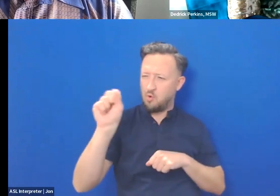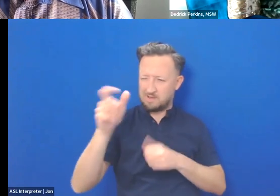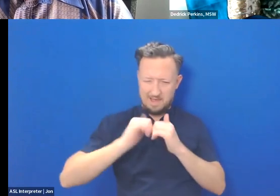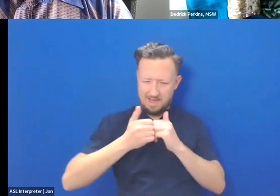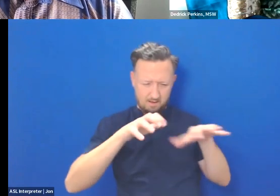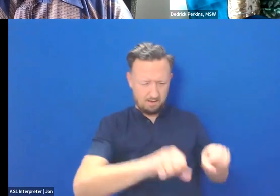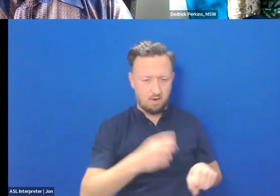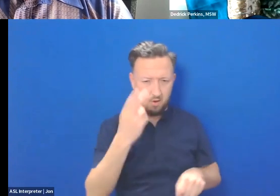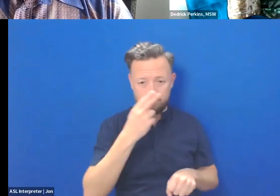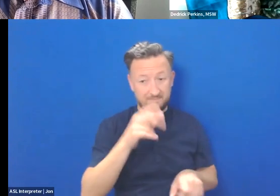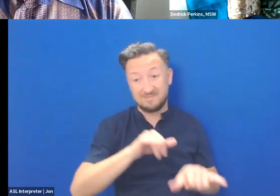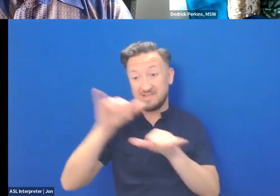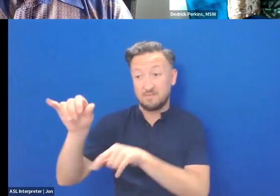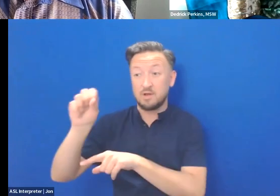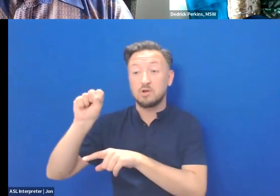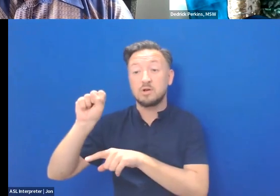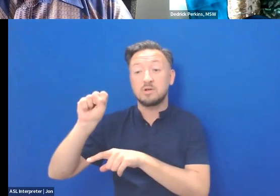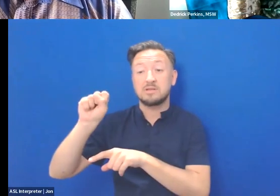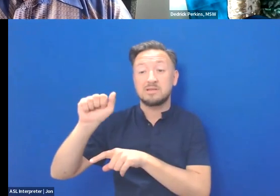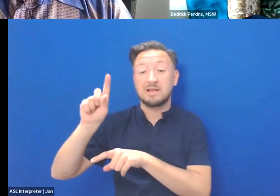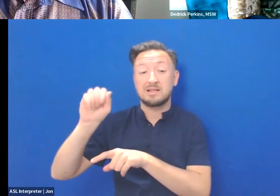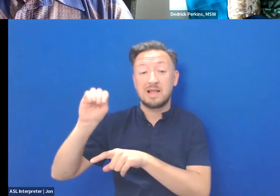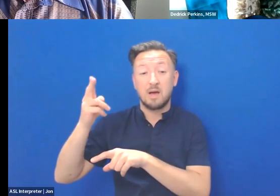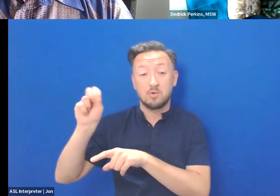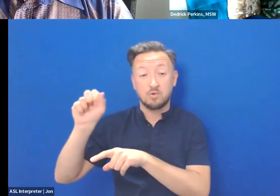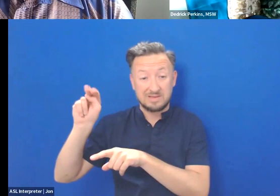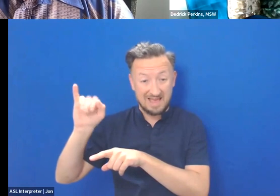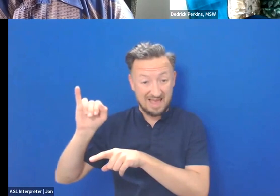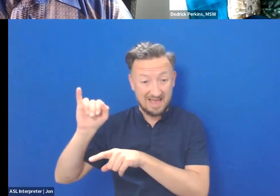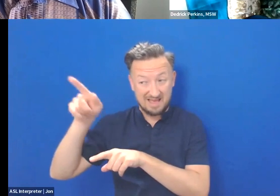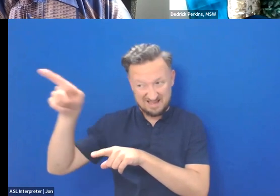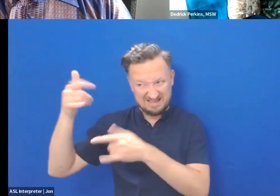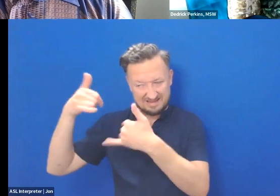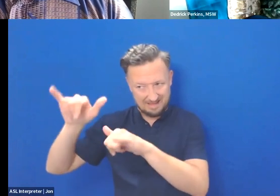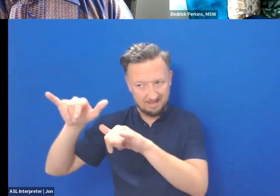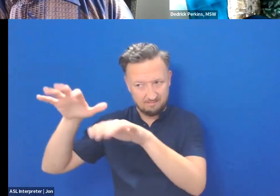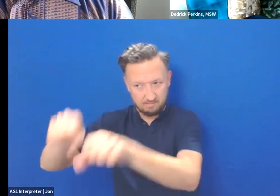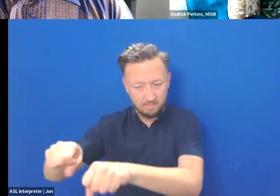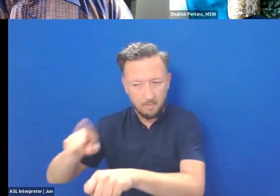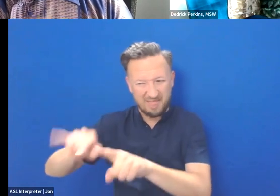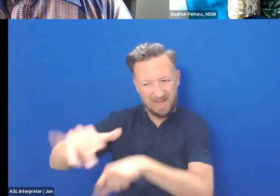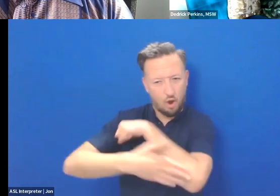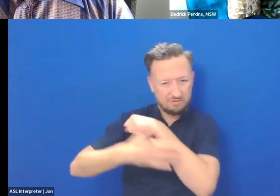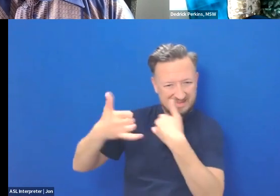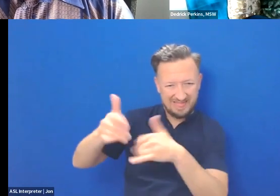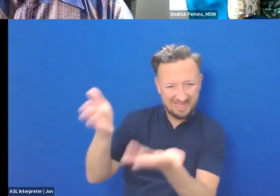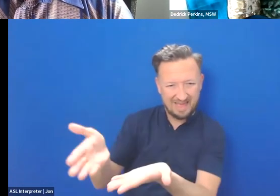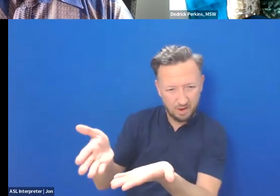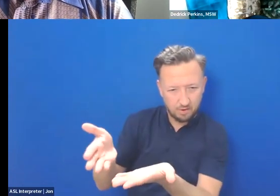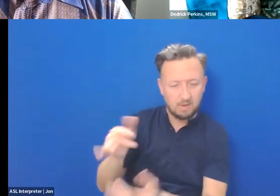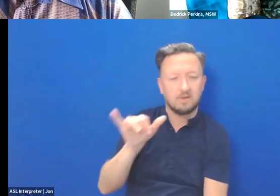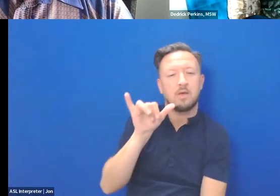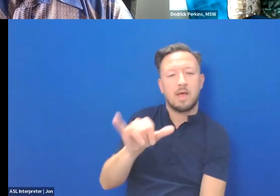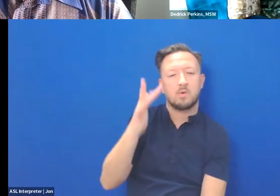The same way Saddam Hussein did, the country still exists. And that was, that's when I came to the